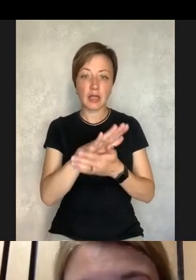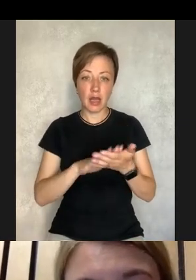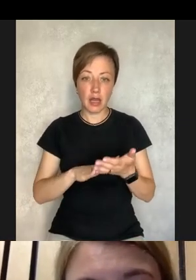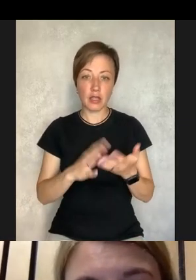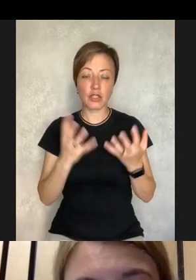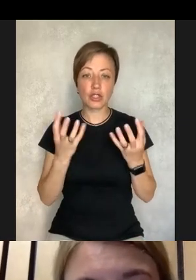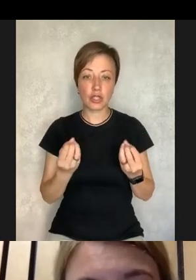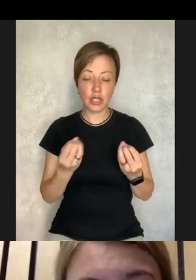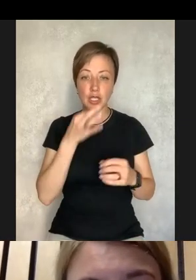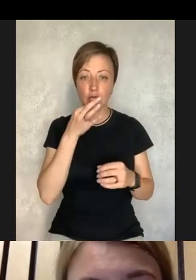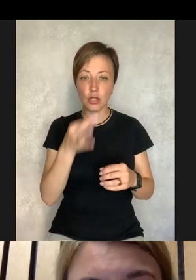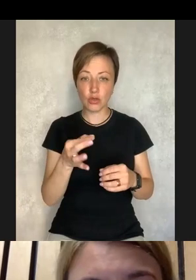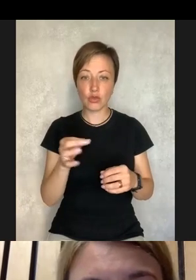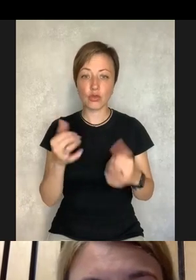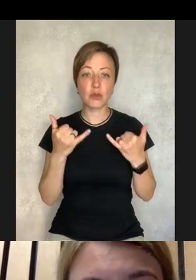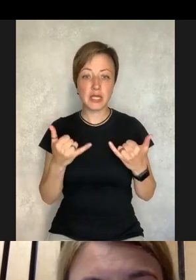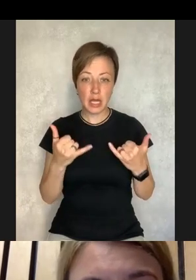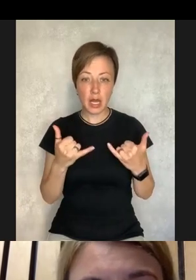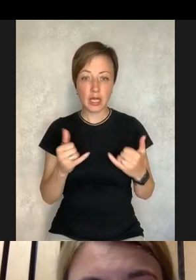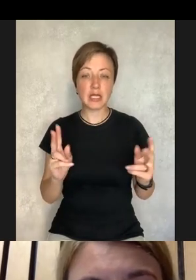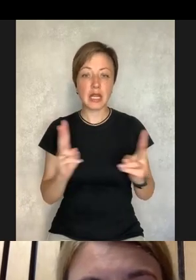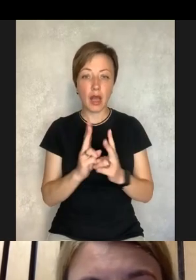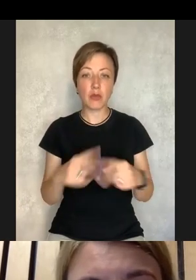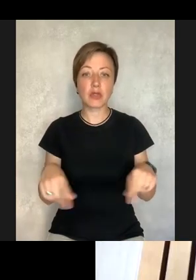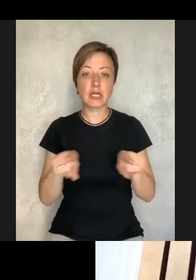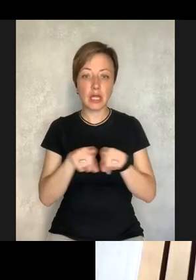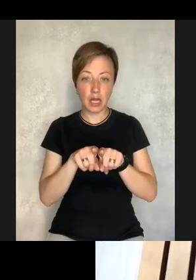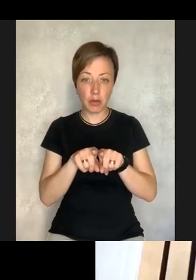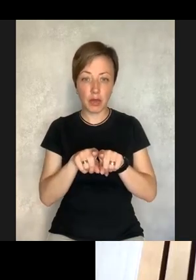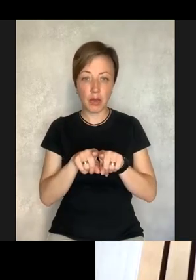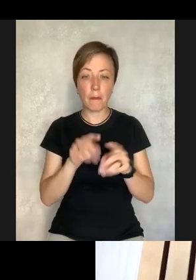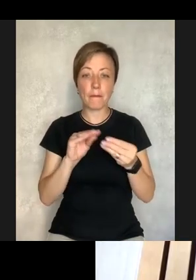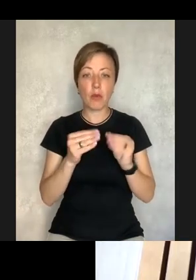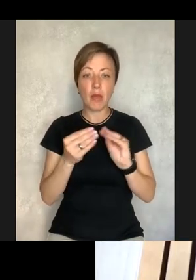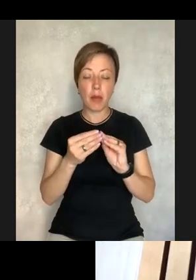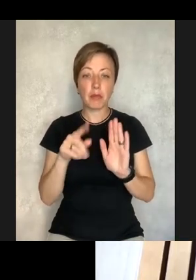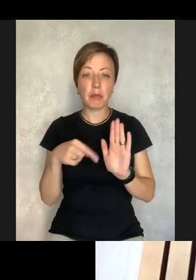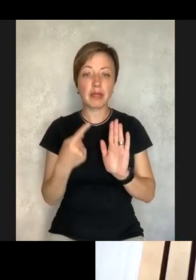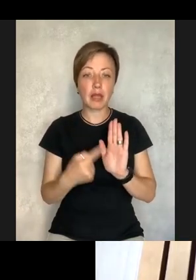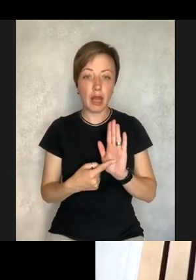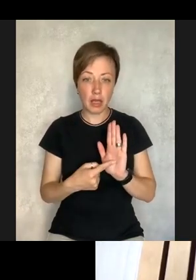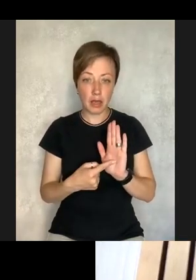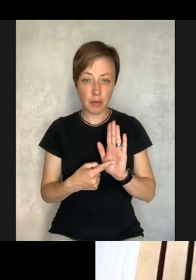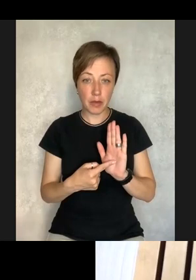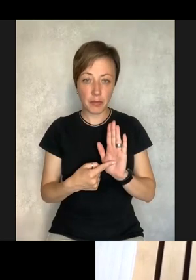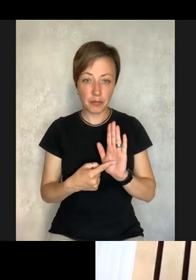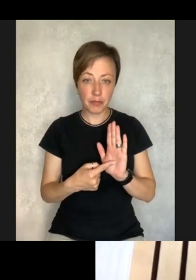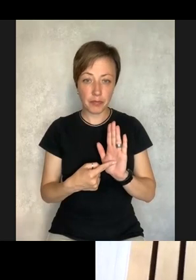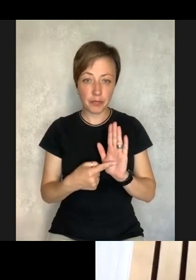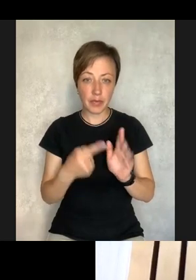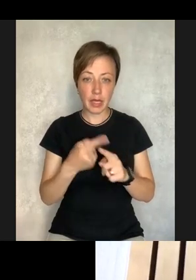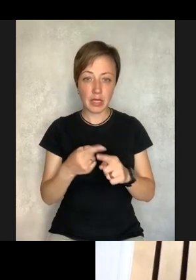the clients selected, etc. Also, I need to say that we are facing such